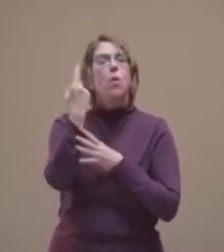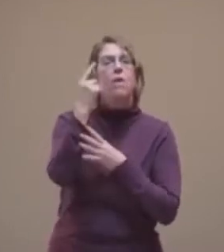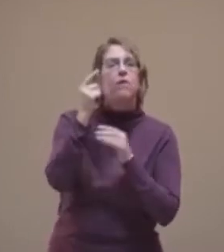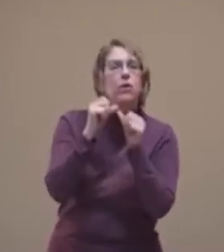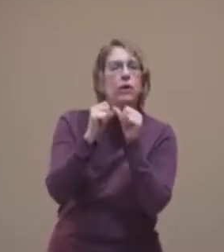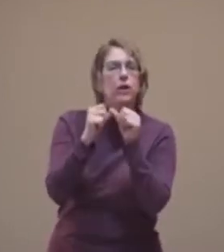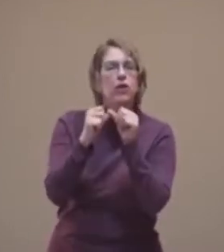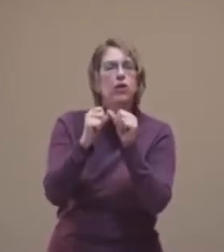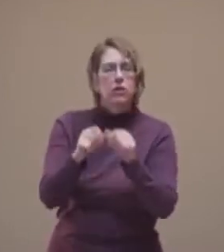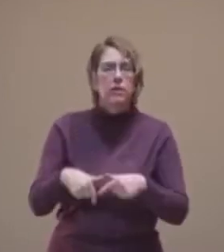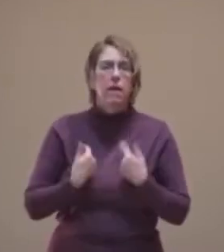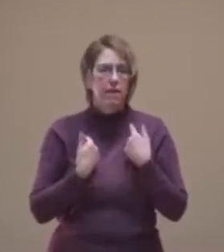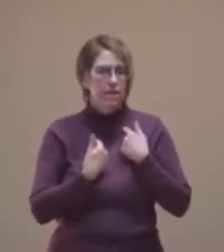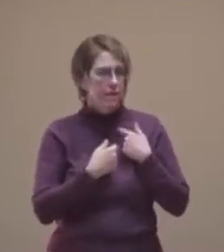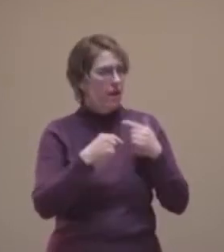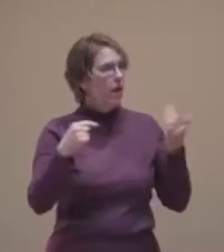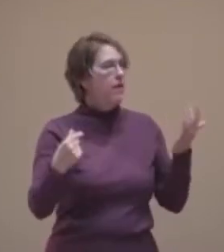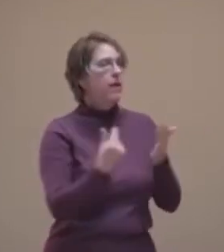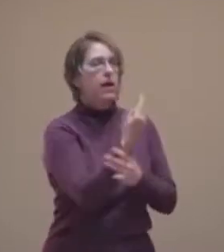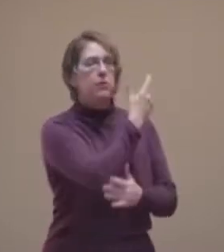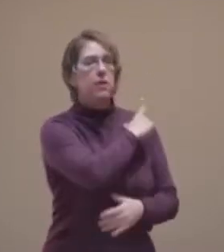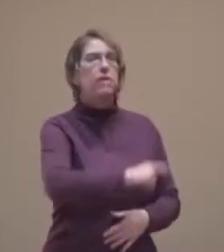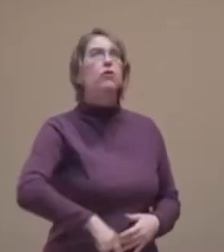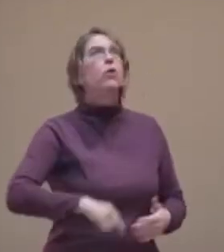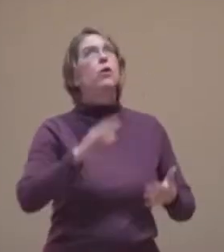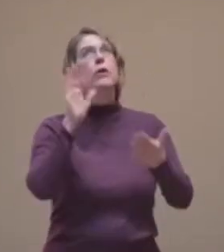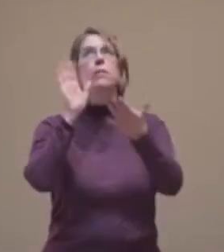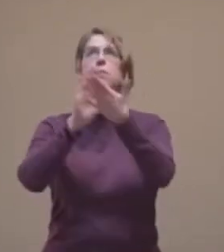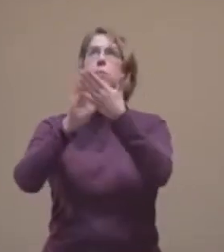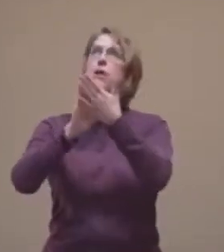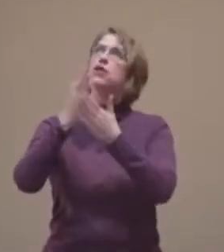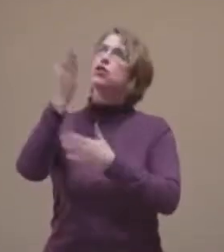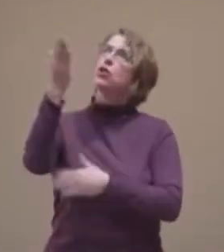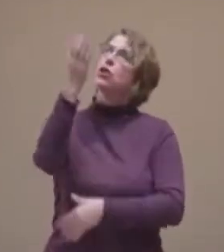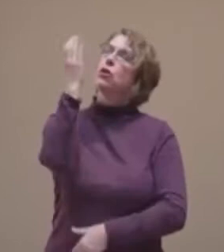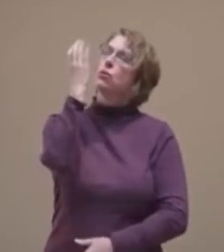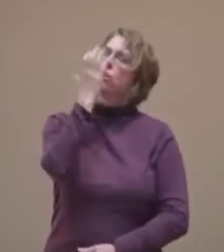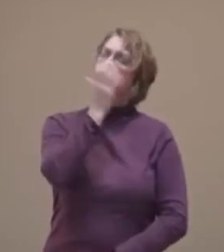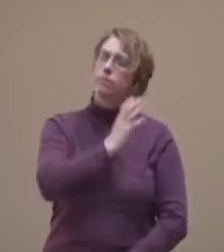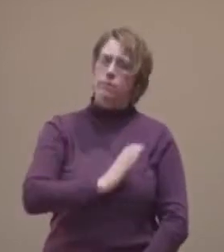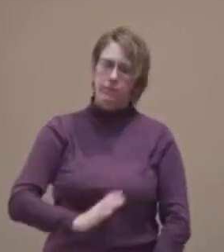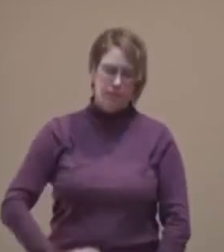The gospel of our Lord. Praise to you, O Christ.